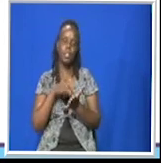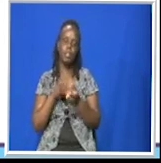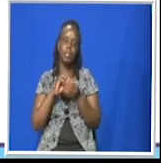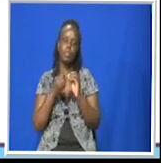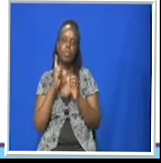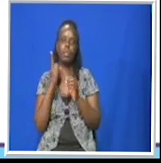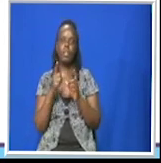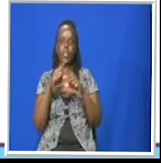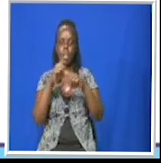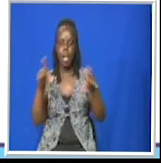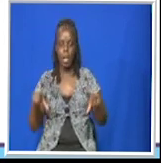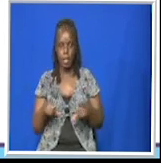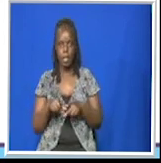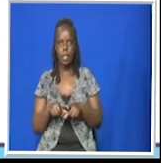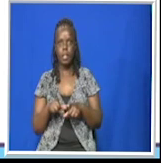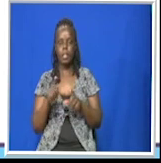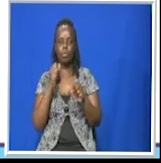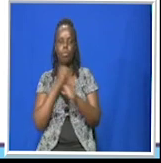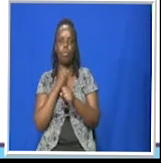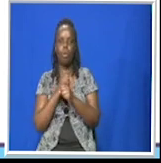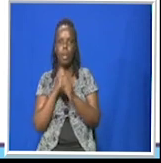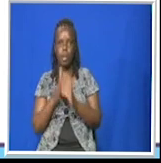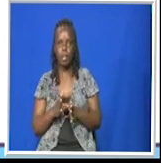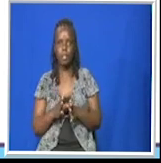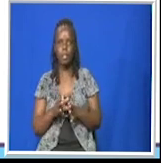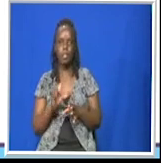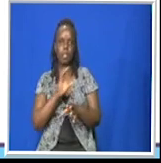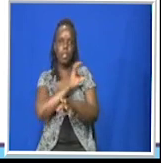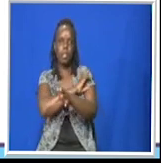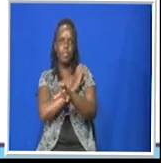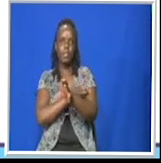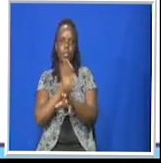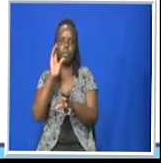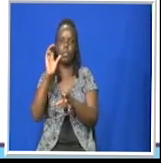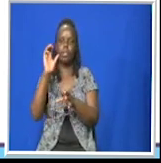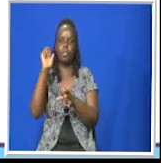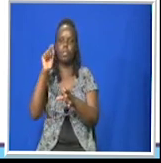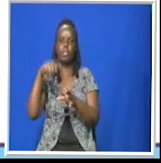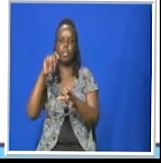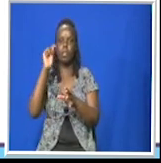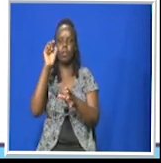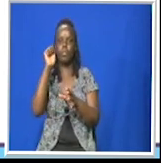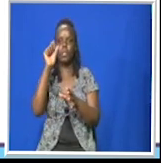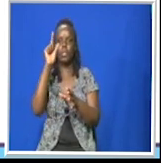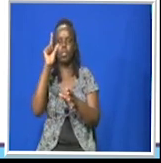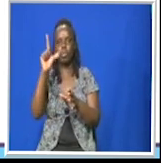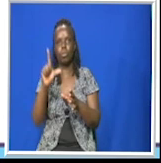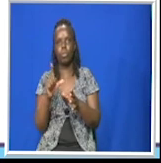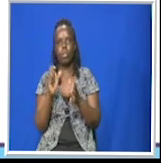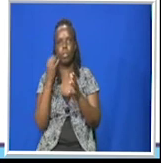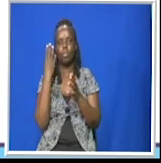land, two labor, three capital and four entrepreneurship.